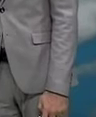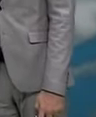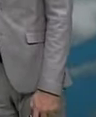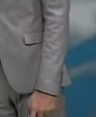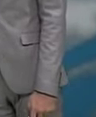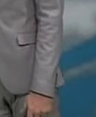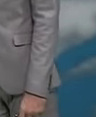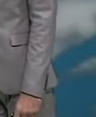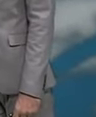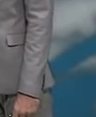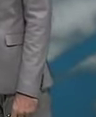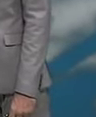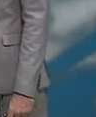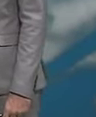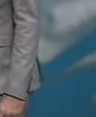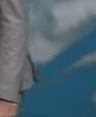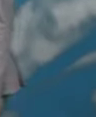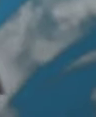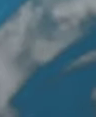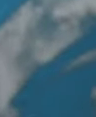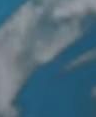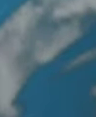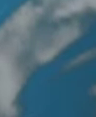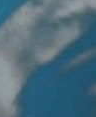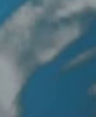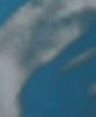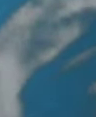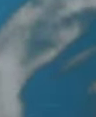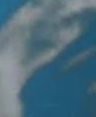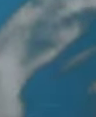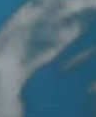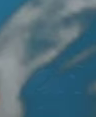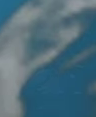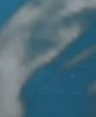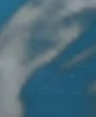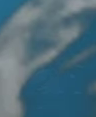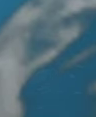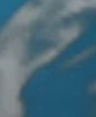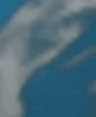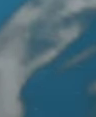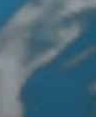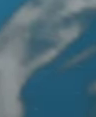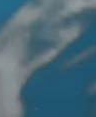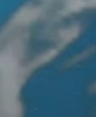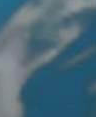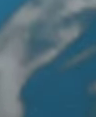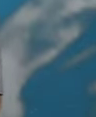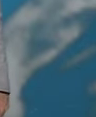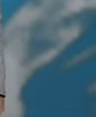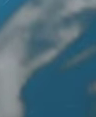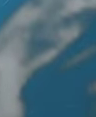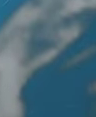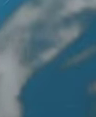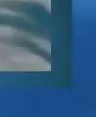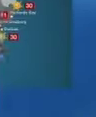areas but we are keeping an eye out for a cold front that will be approaching from the atlantic ocean that system will be affecting the western cape but